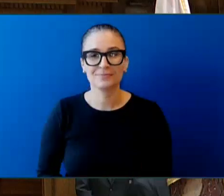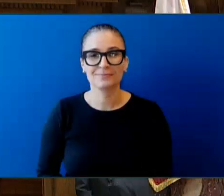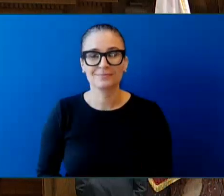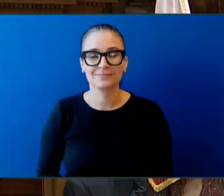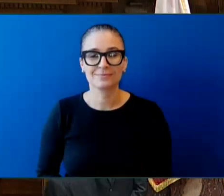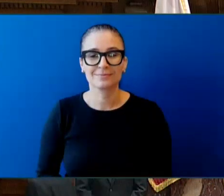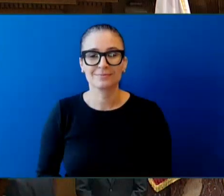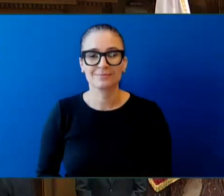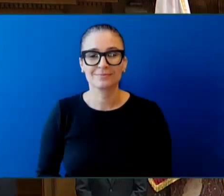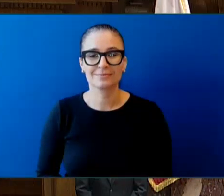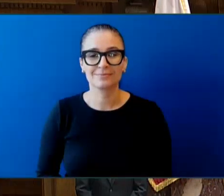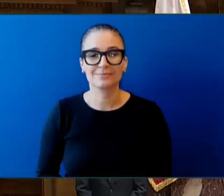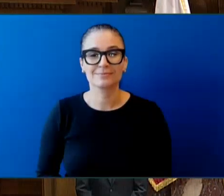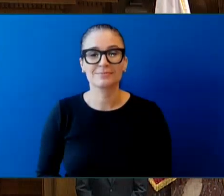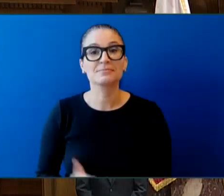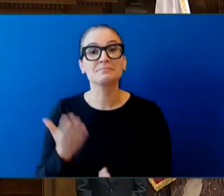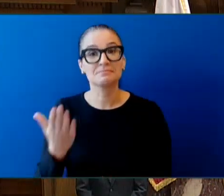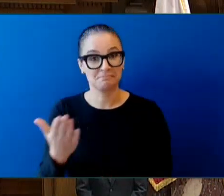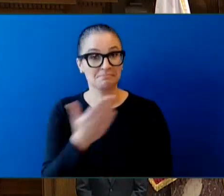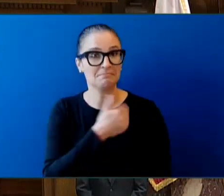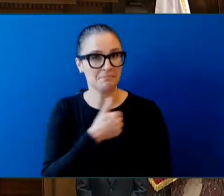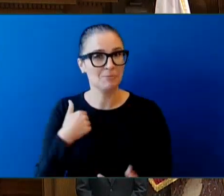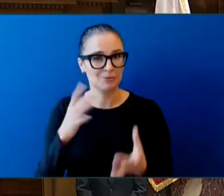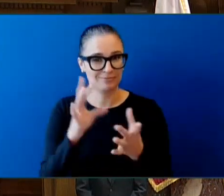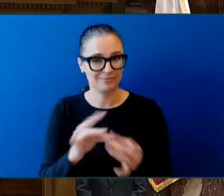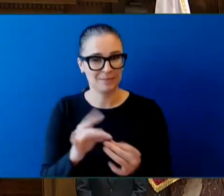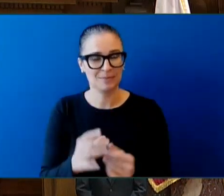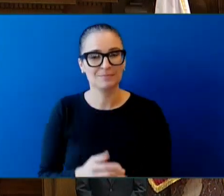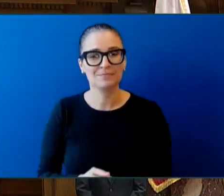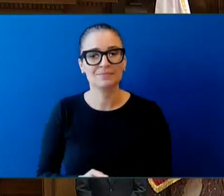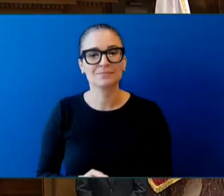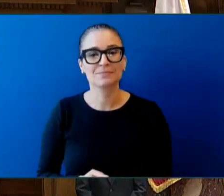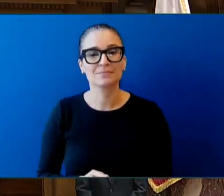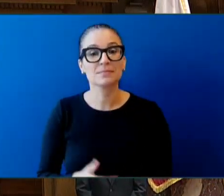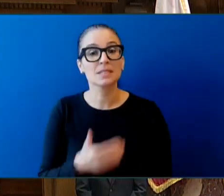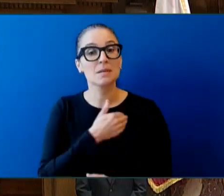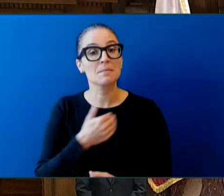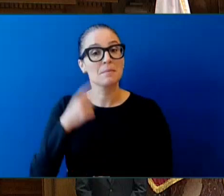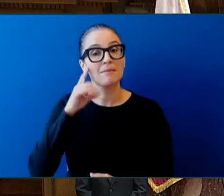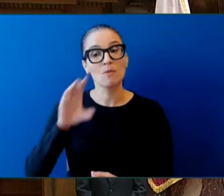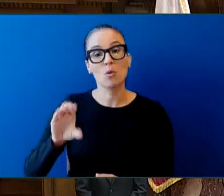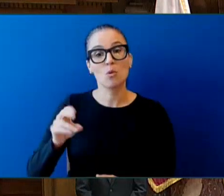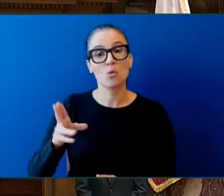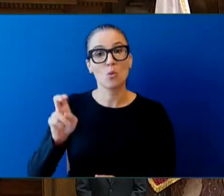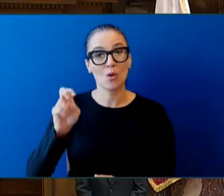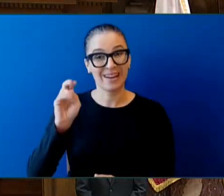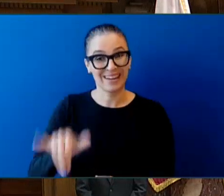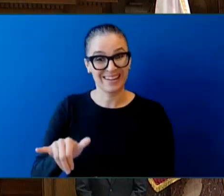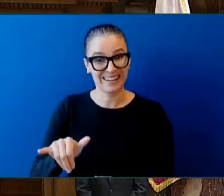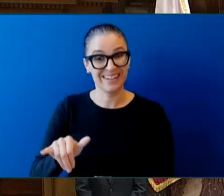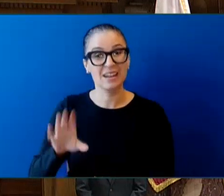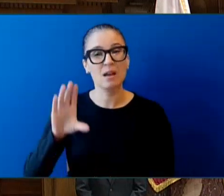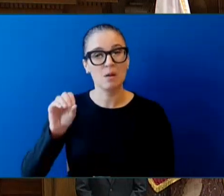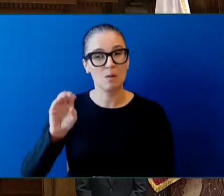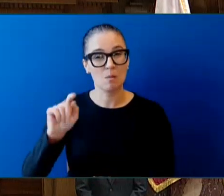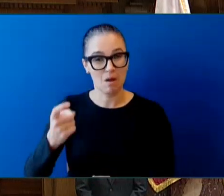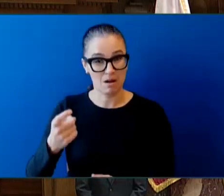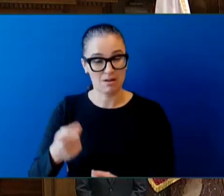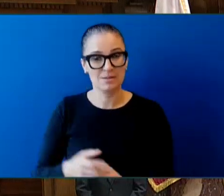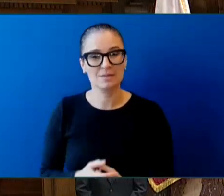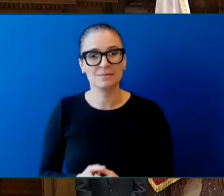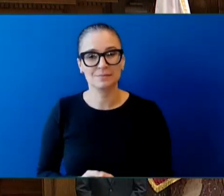Member for Courtney Comox. Thank you, Honourable Speaker. I have frontal